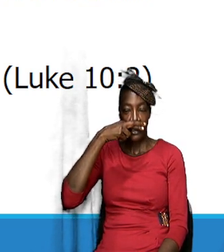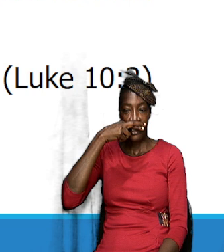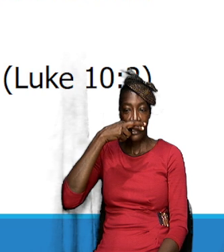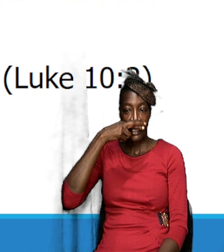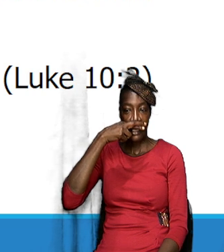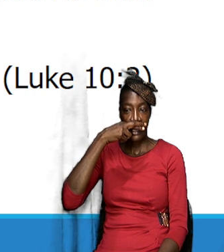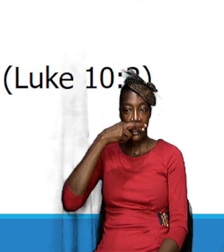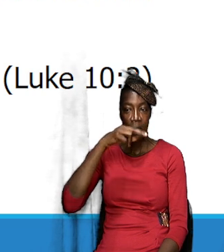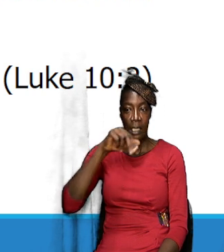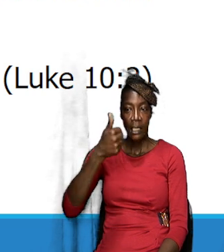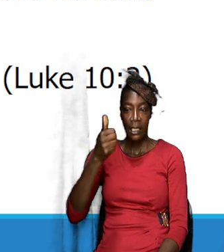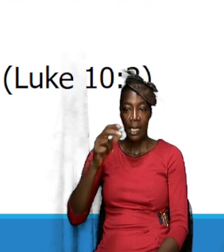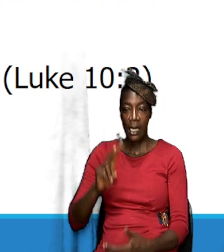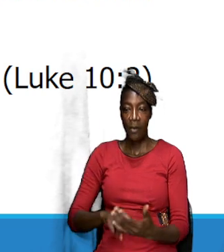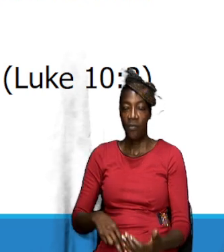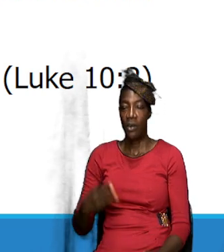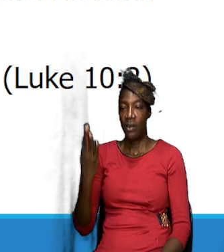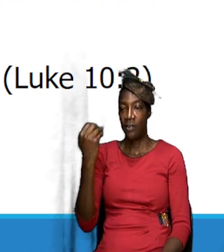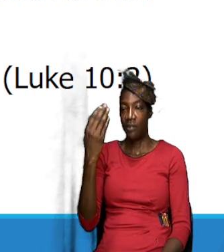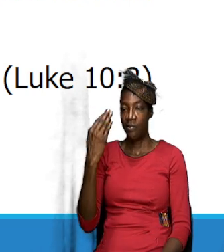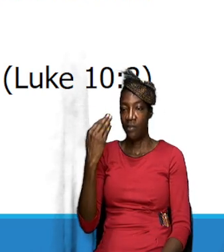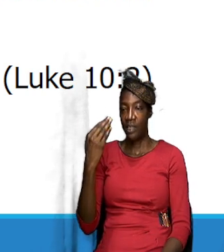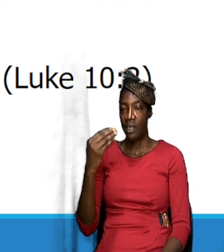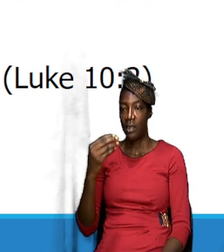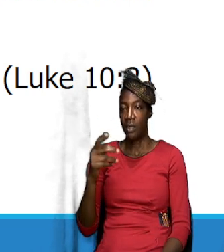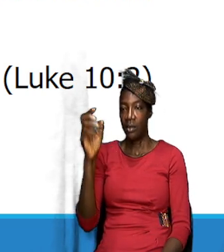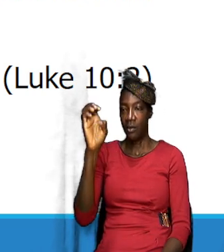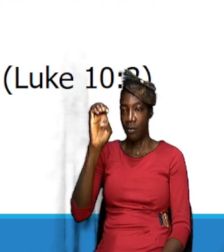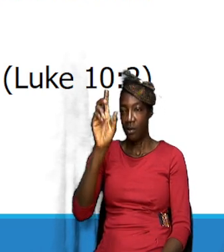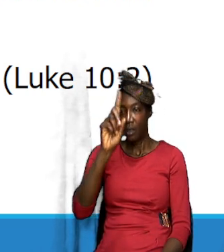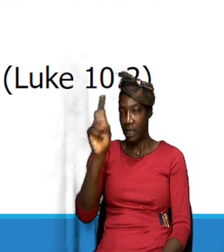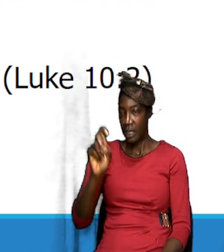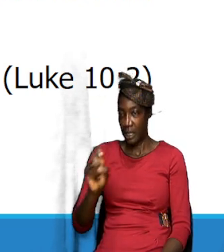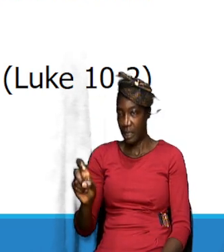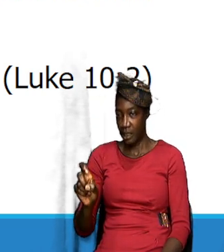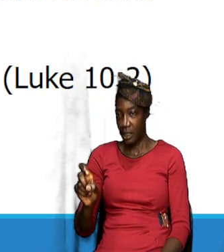Also, I'm going to look at Exodus 3 and verse 12.